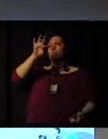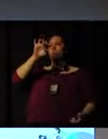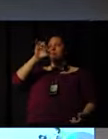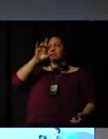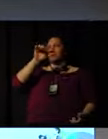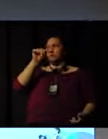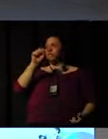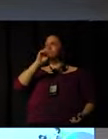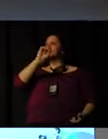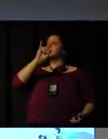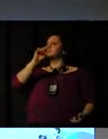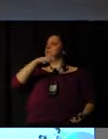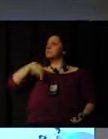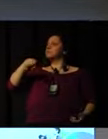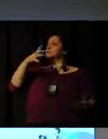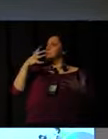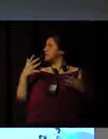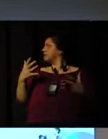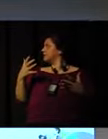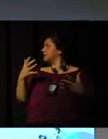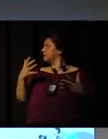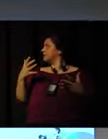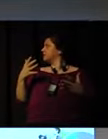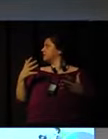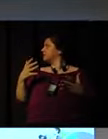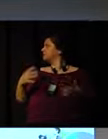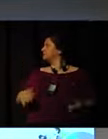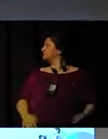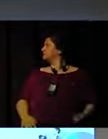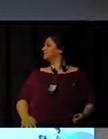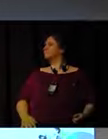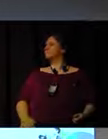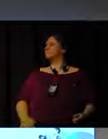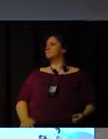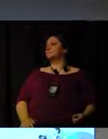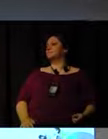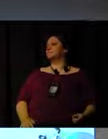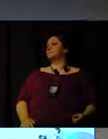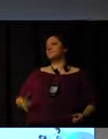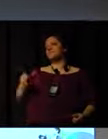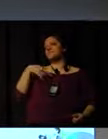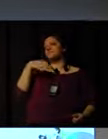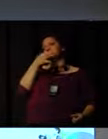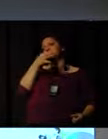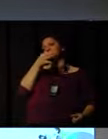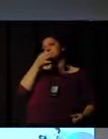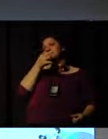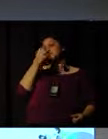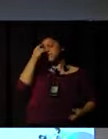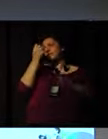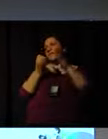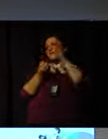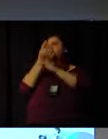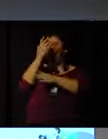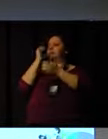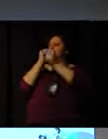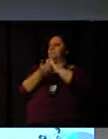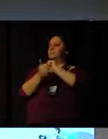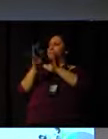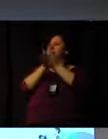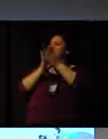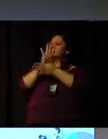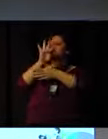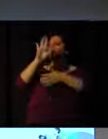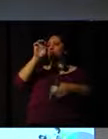without borders. If you are interested in the idea, get in touch with me. This is another suggestion to